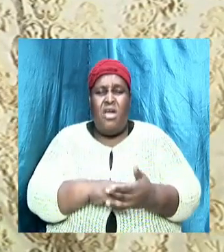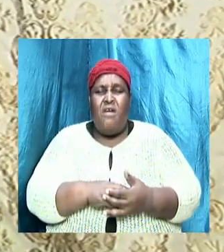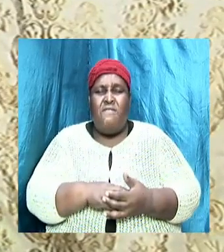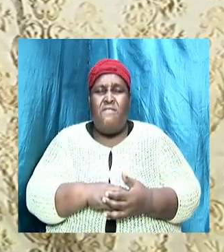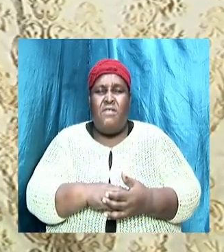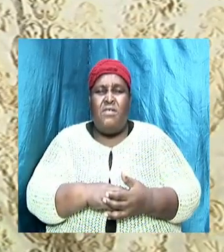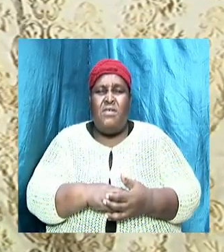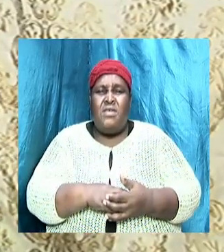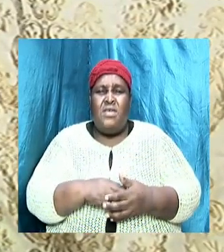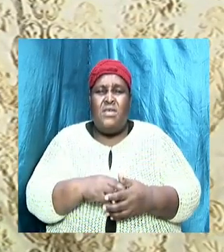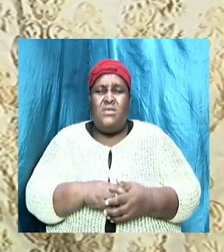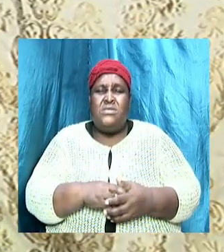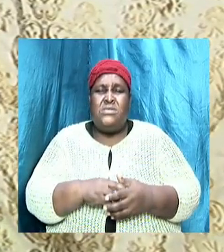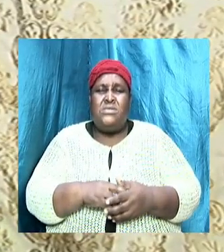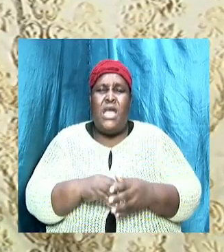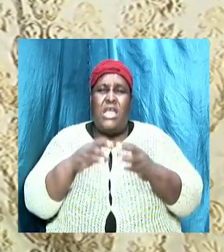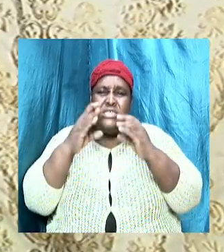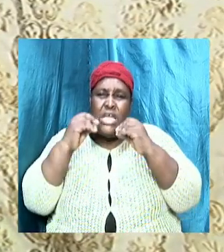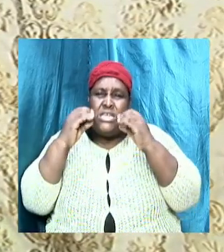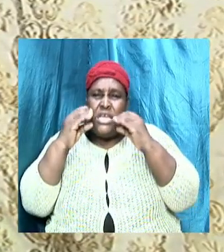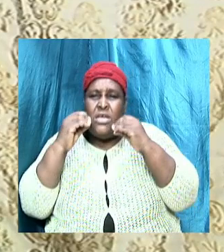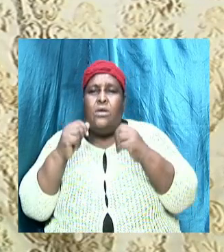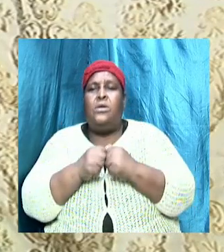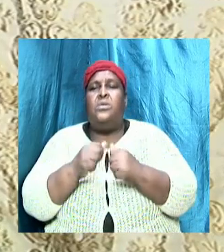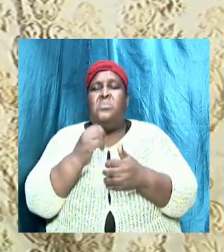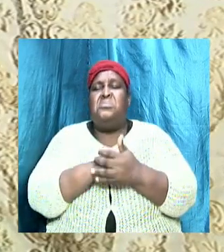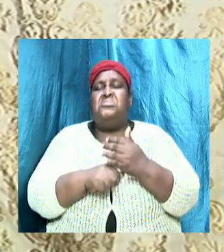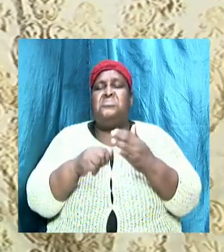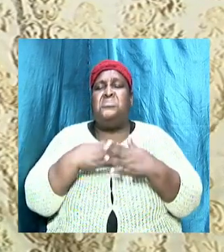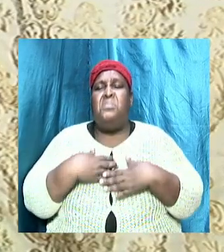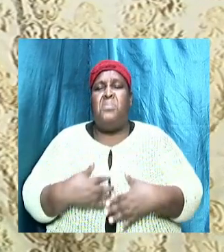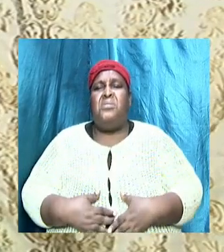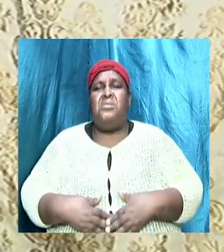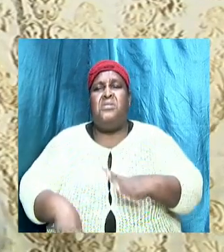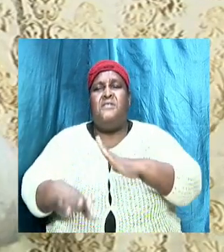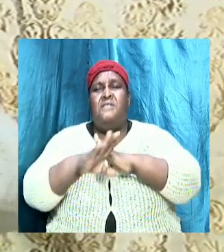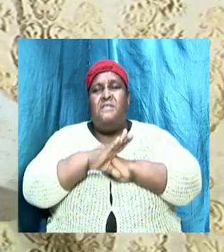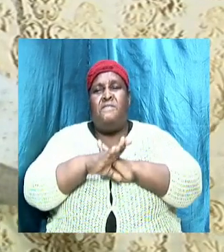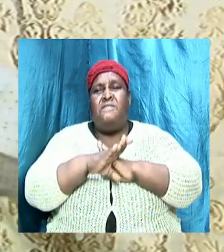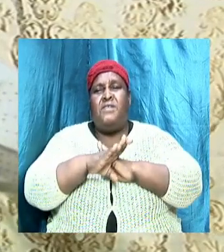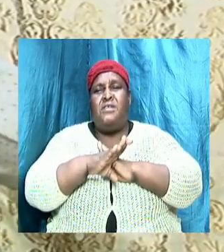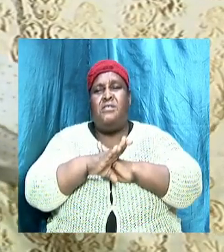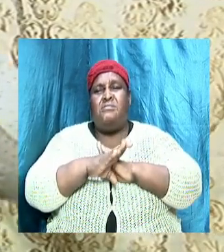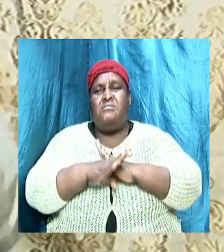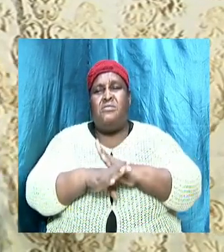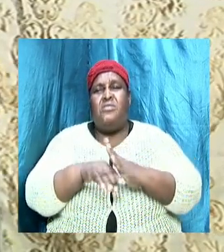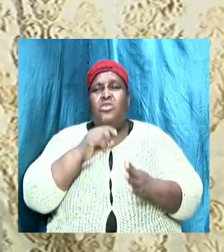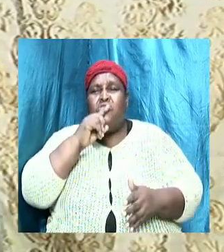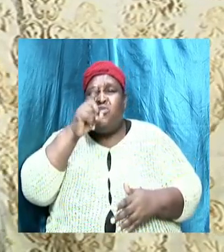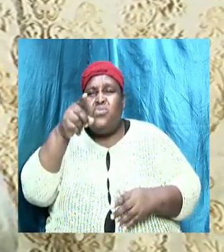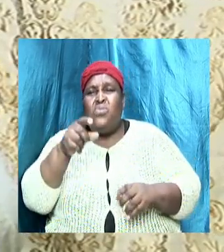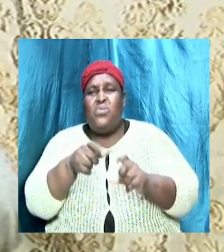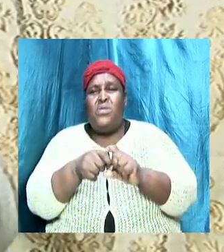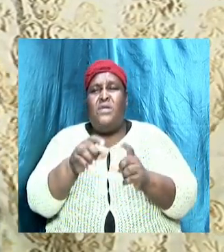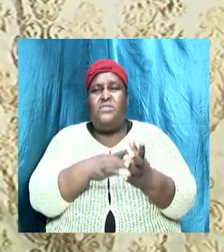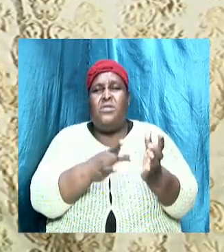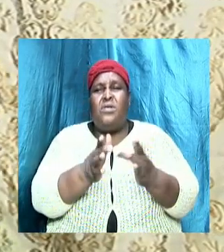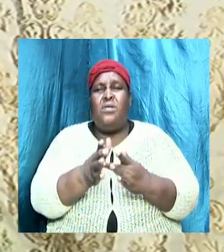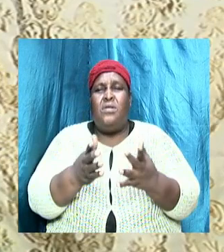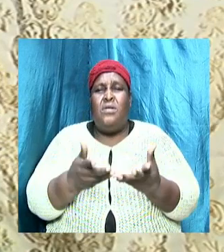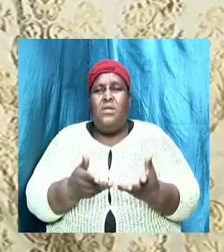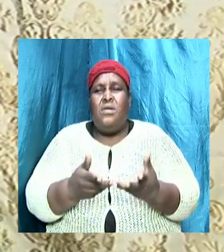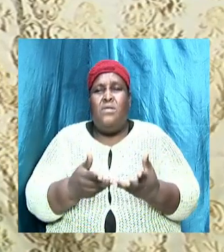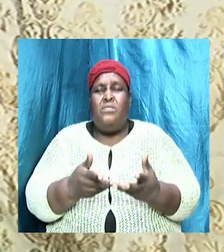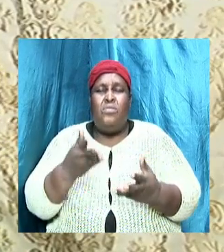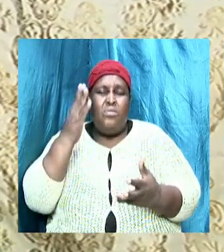somebody but to defend the truth of Jesus Christ like we said last week you supposed to know what you believe and why